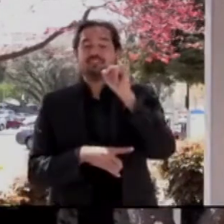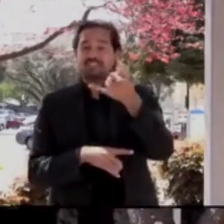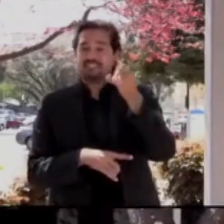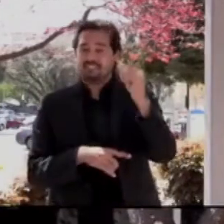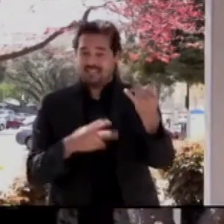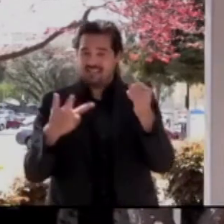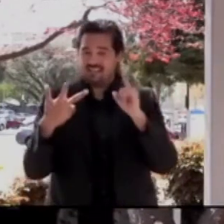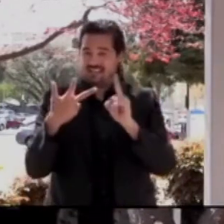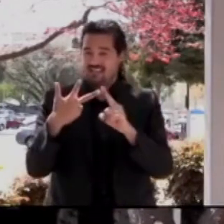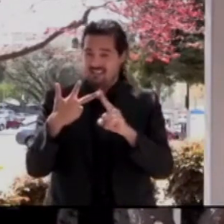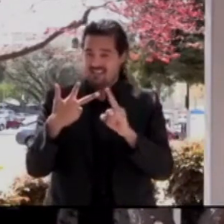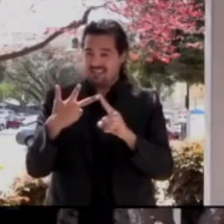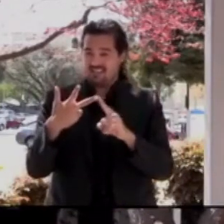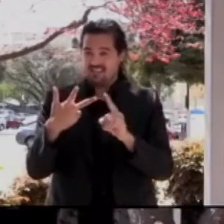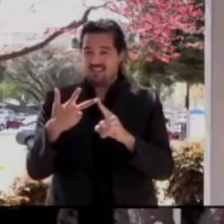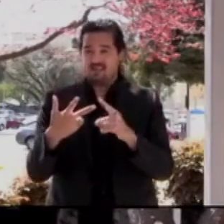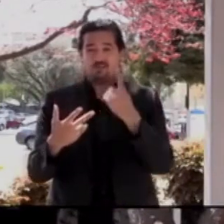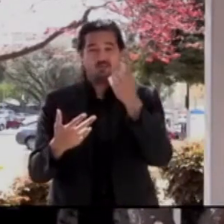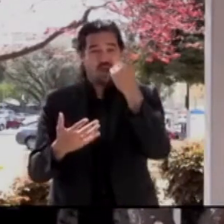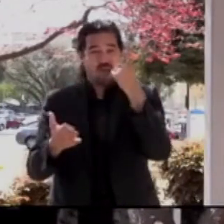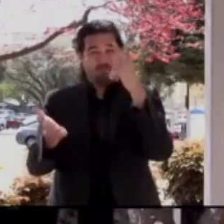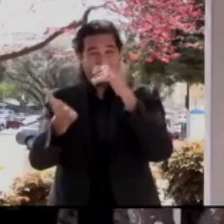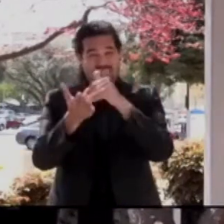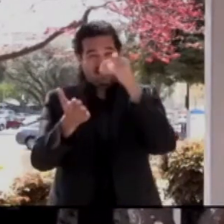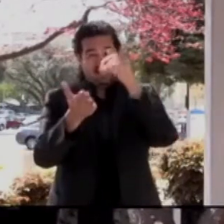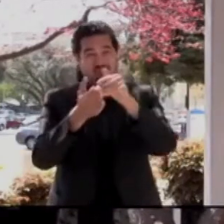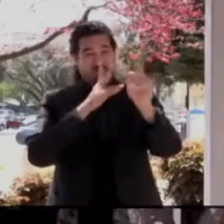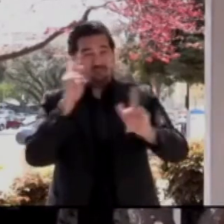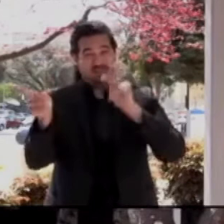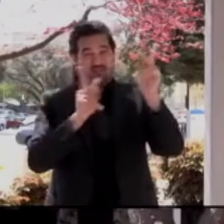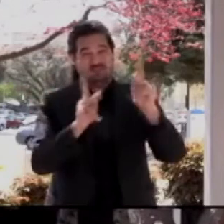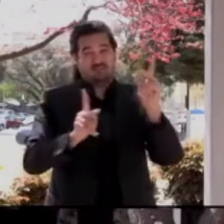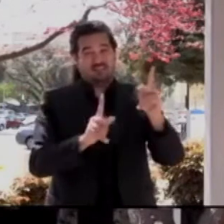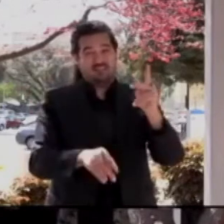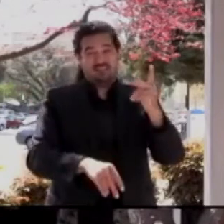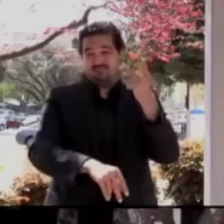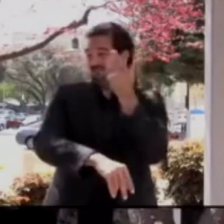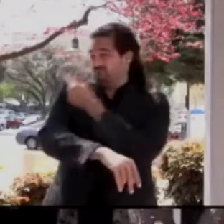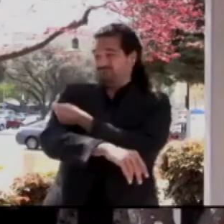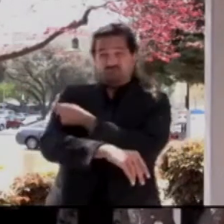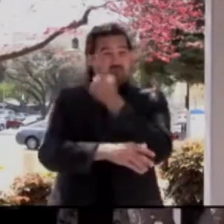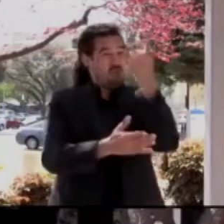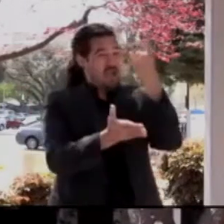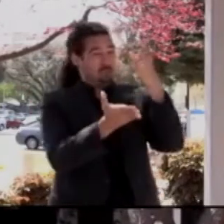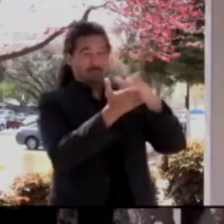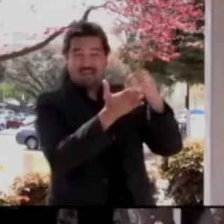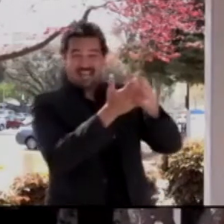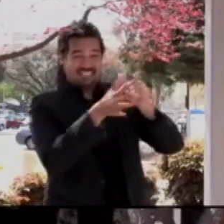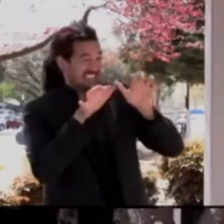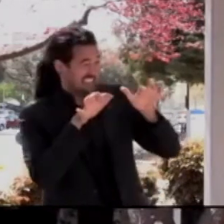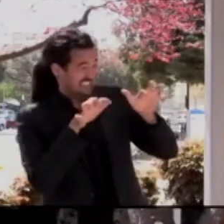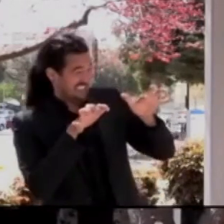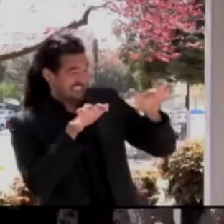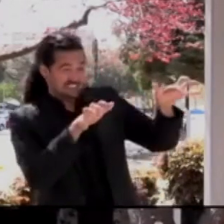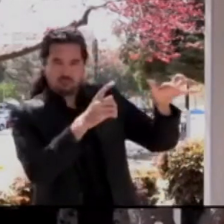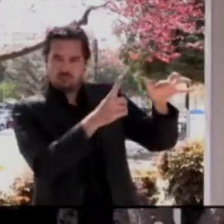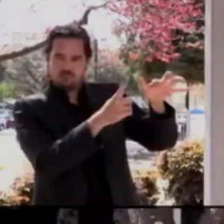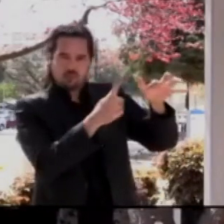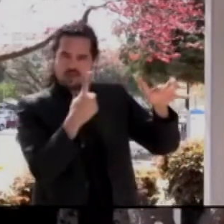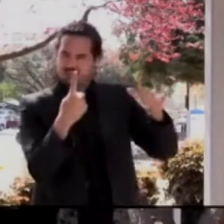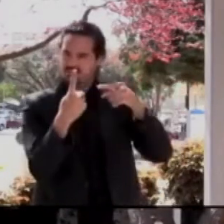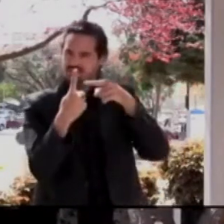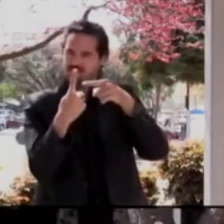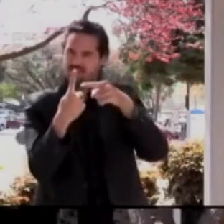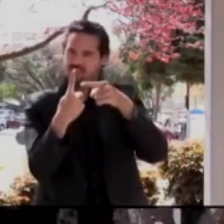of the people who received the Johnson & Johnson vaccine had this complication. And this complication also can happen spontaneously and